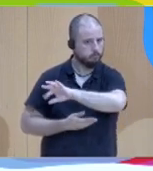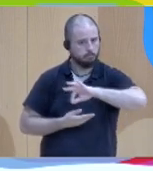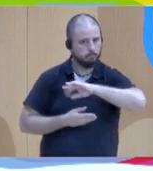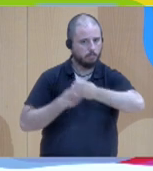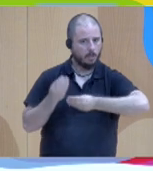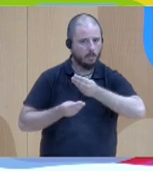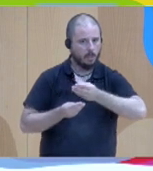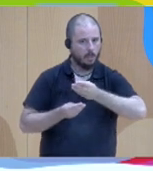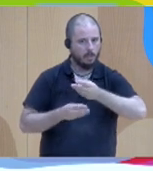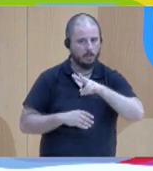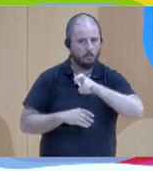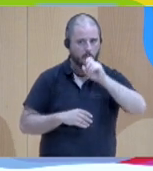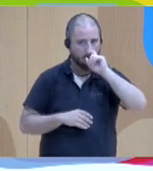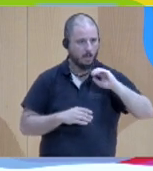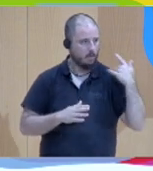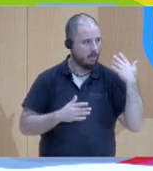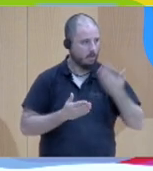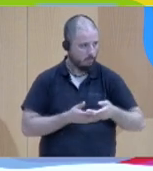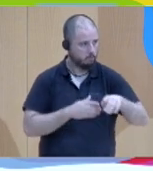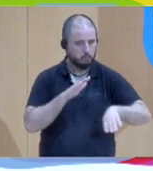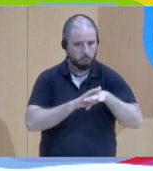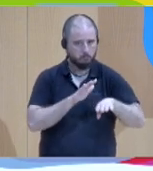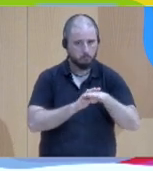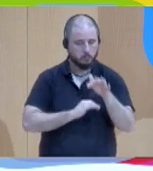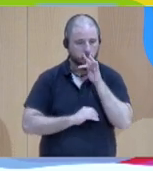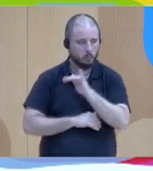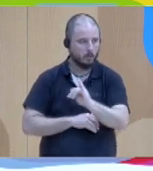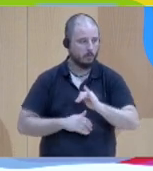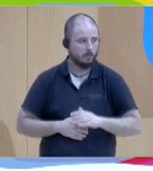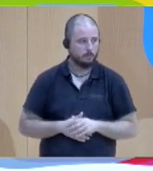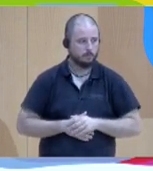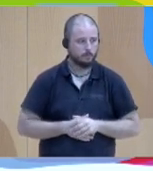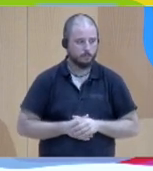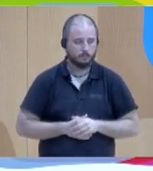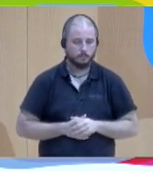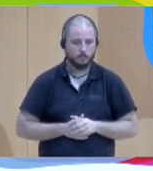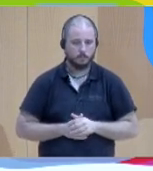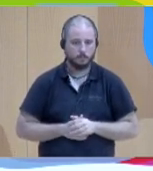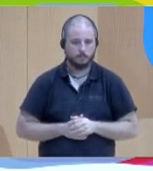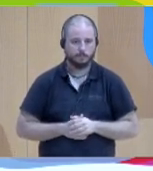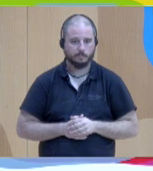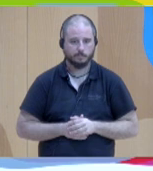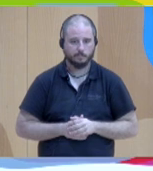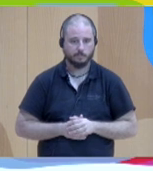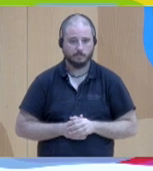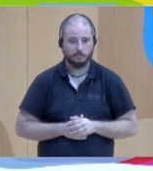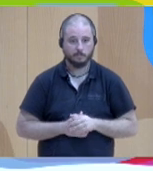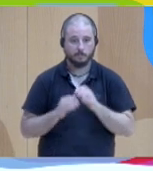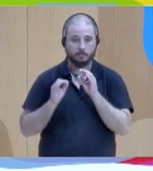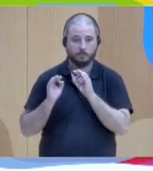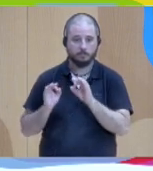efficient something that you might be happy to have in Pamplona and other places in